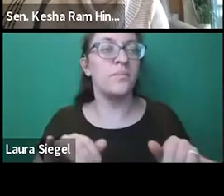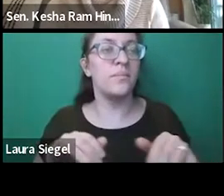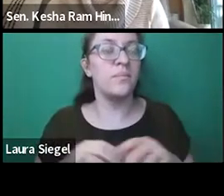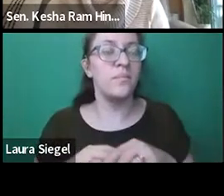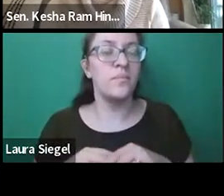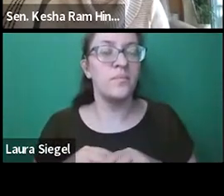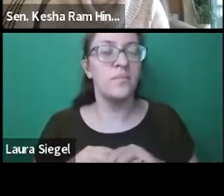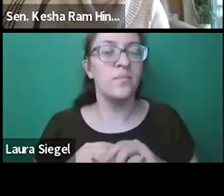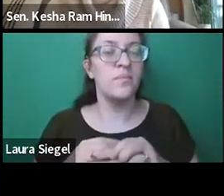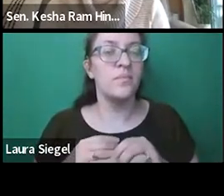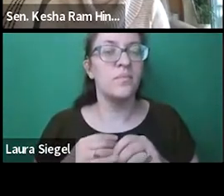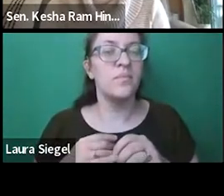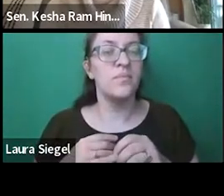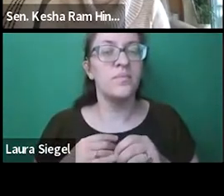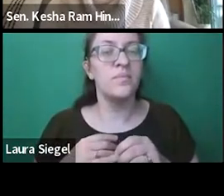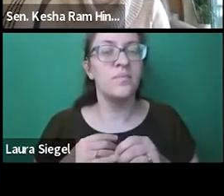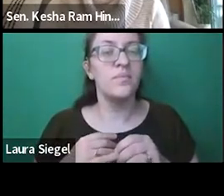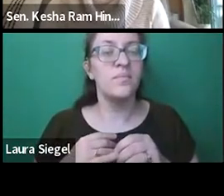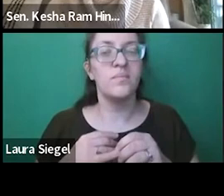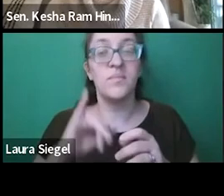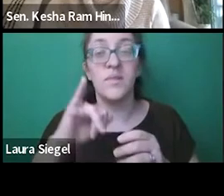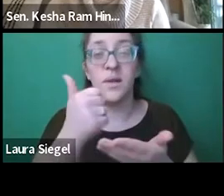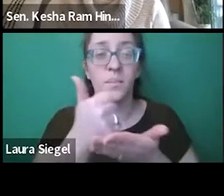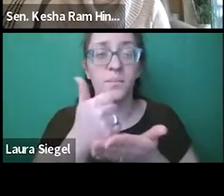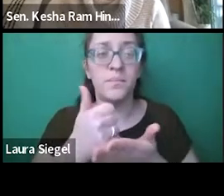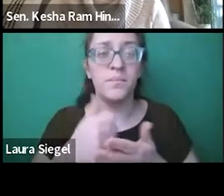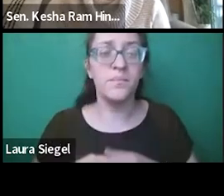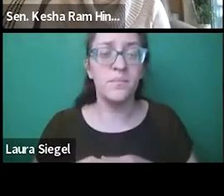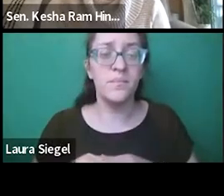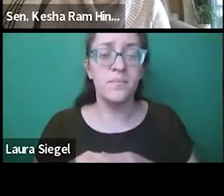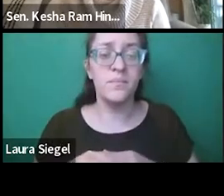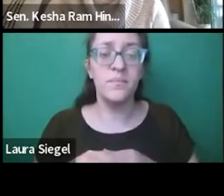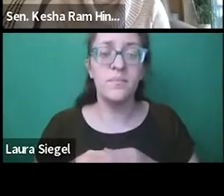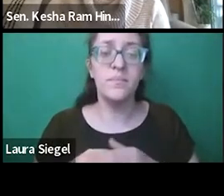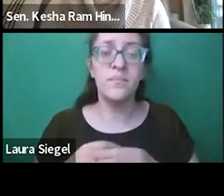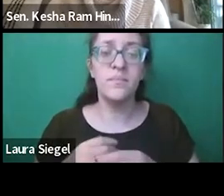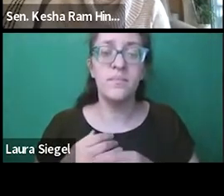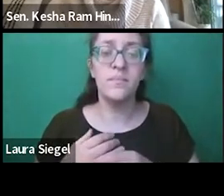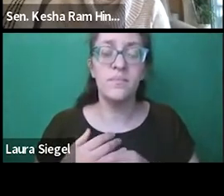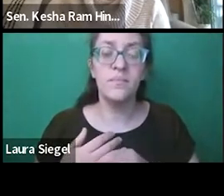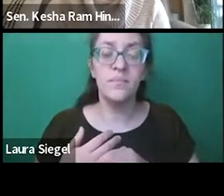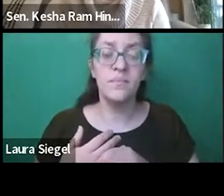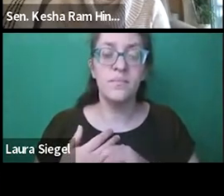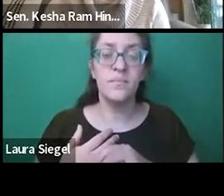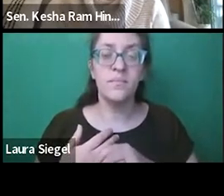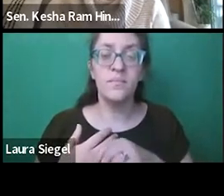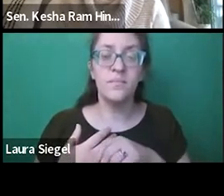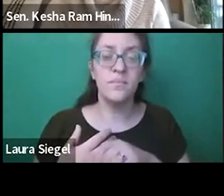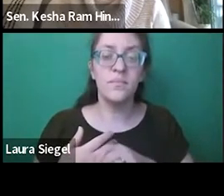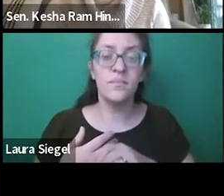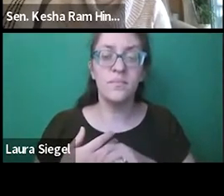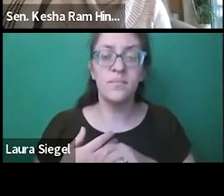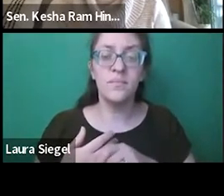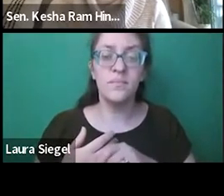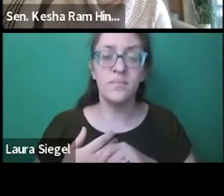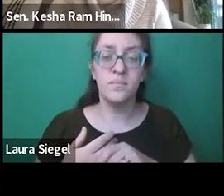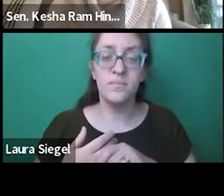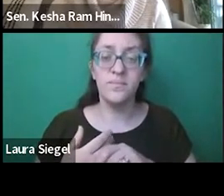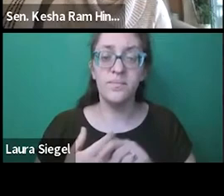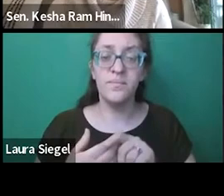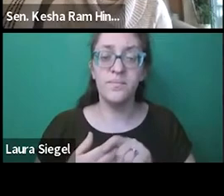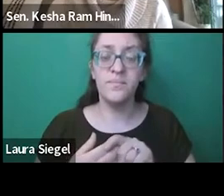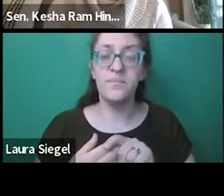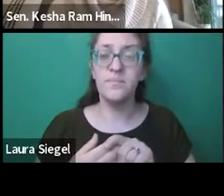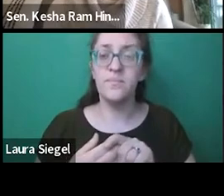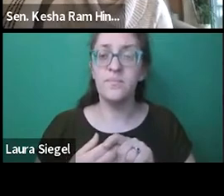in our school systems. So you're looking at roughly around 100 deaf, blind individuals in the state. Is that helpful?